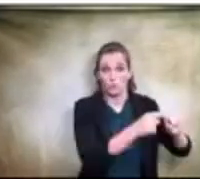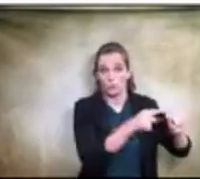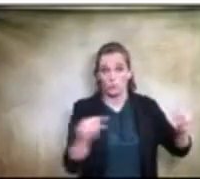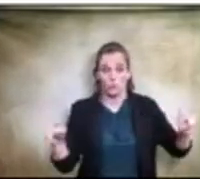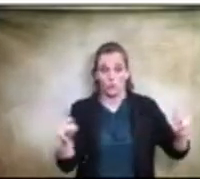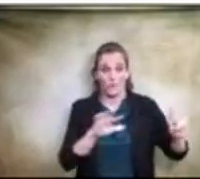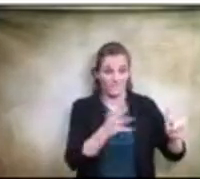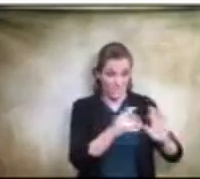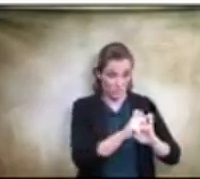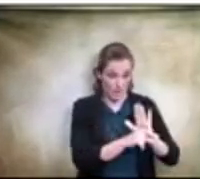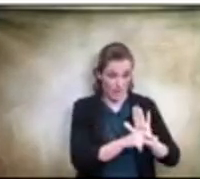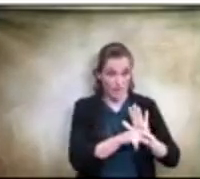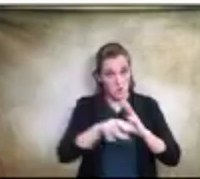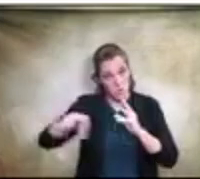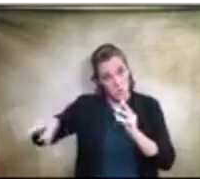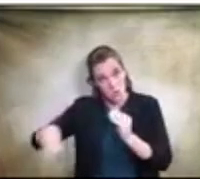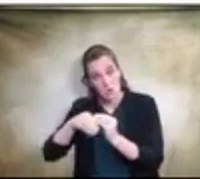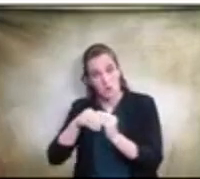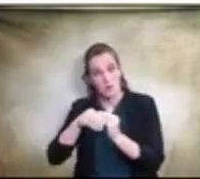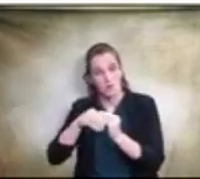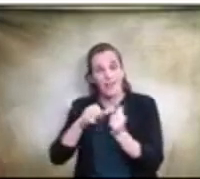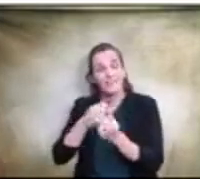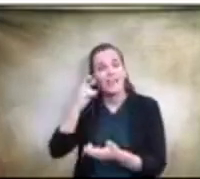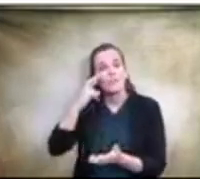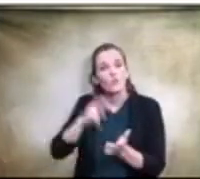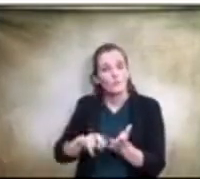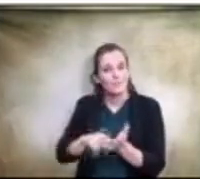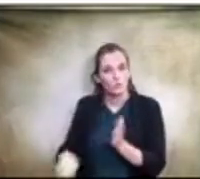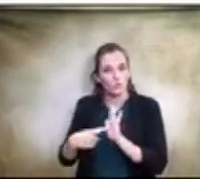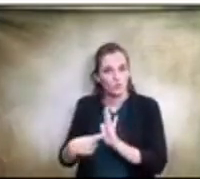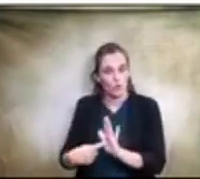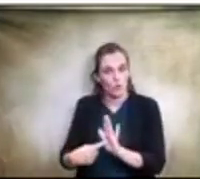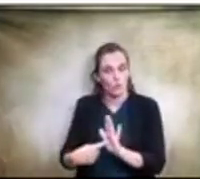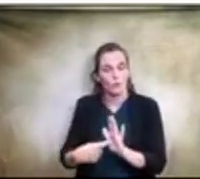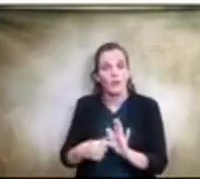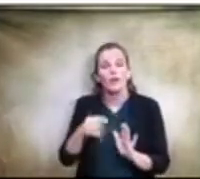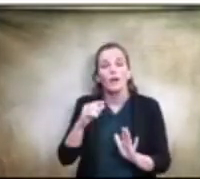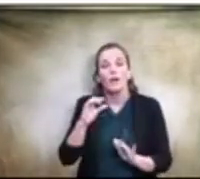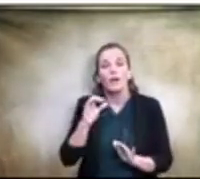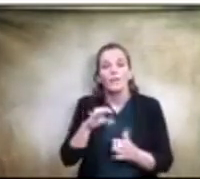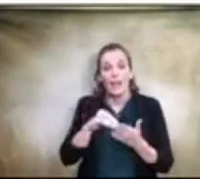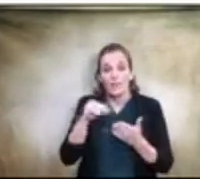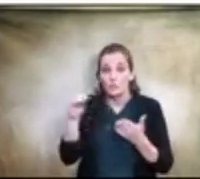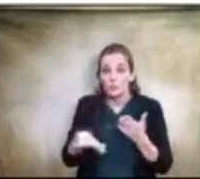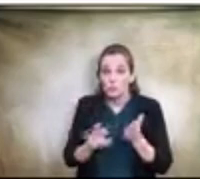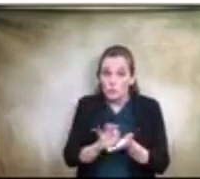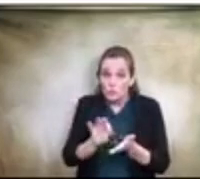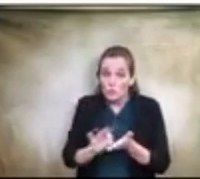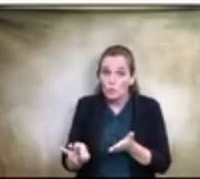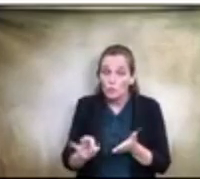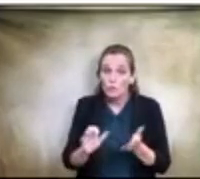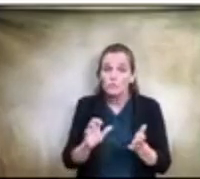addition, the research has shown that the students' scores in a K-8 campus